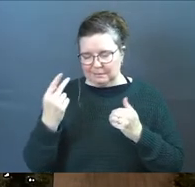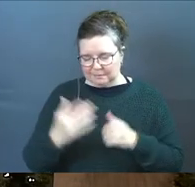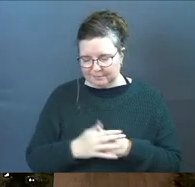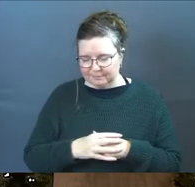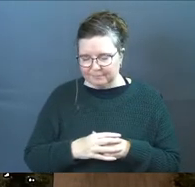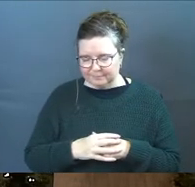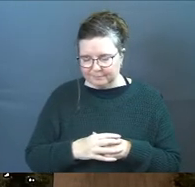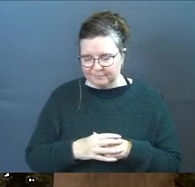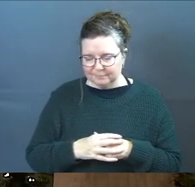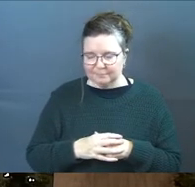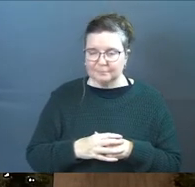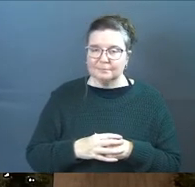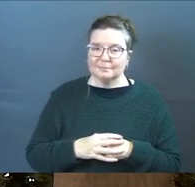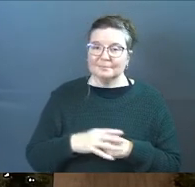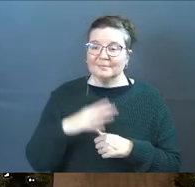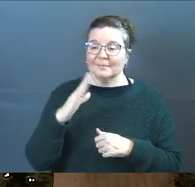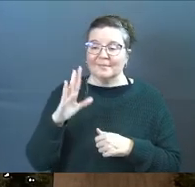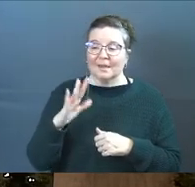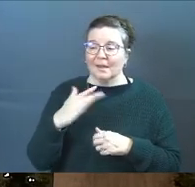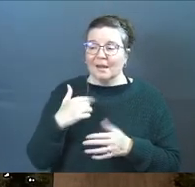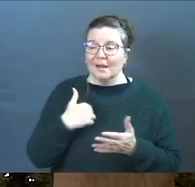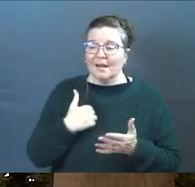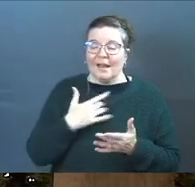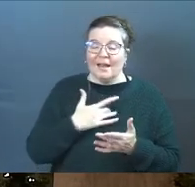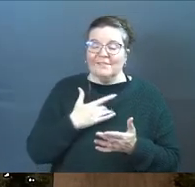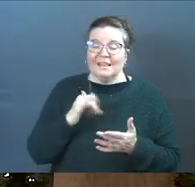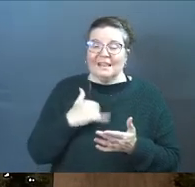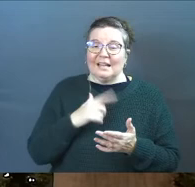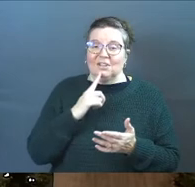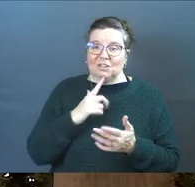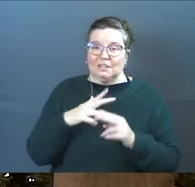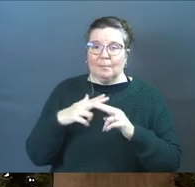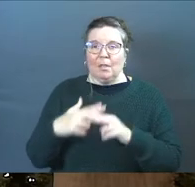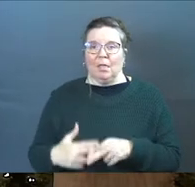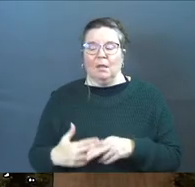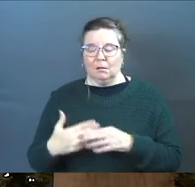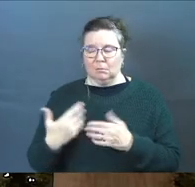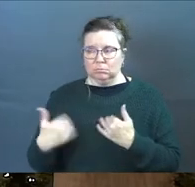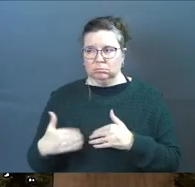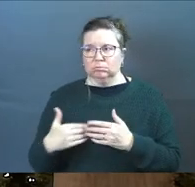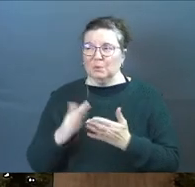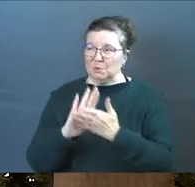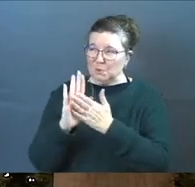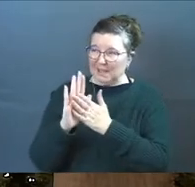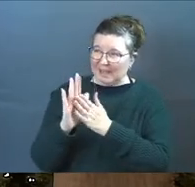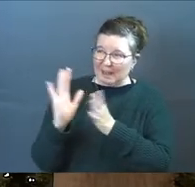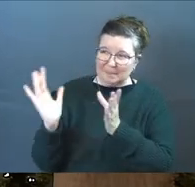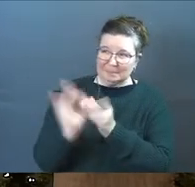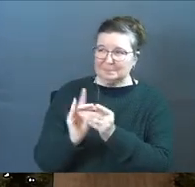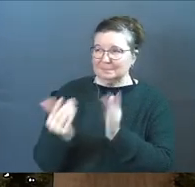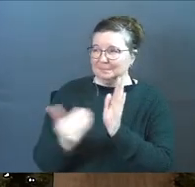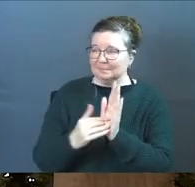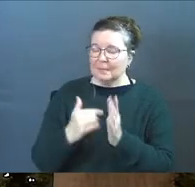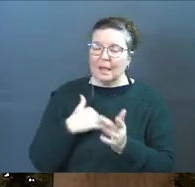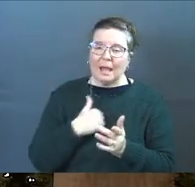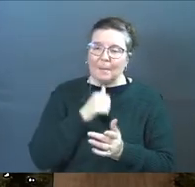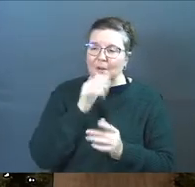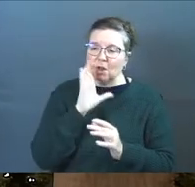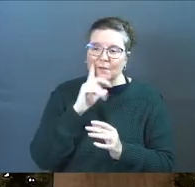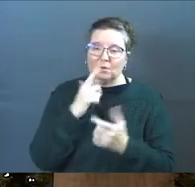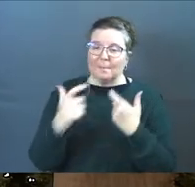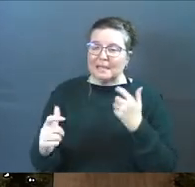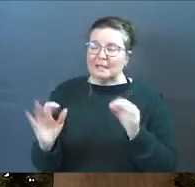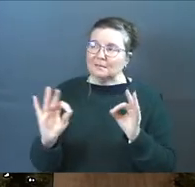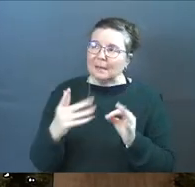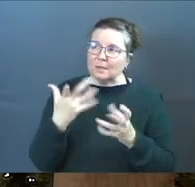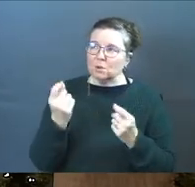God I feel like there's some weight between you and I would you clean that up like I'm not looking for a